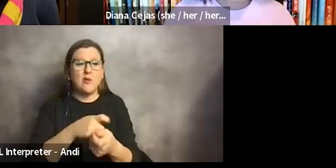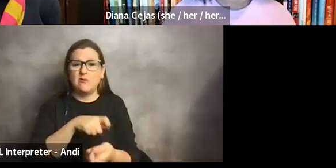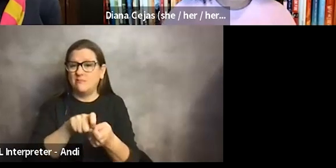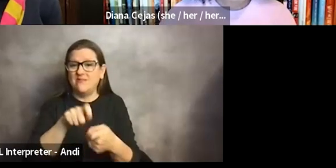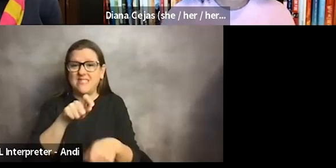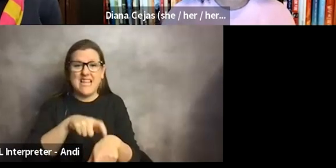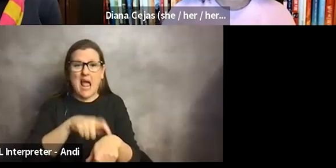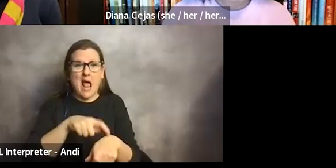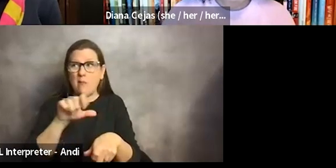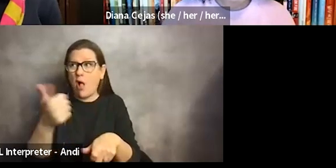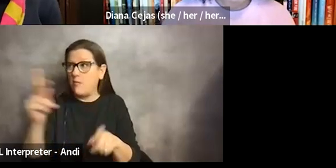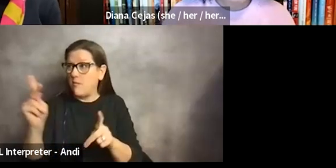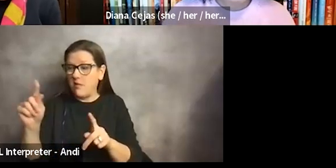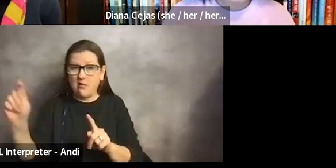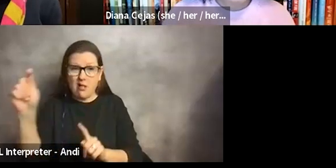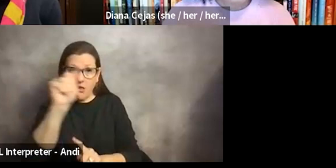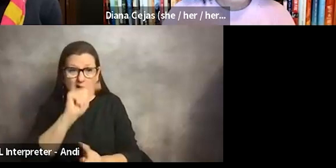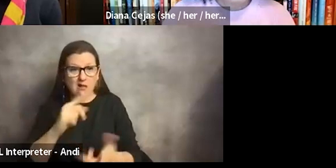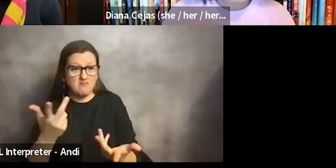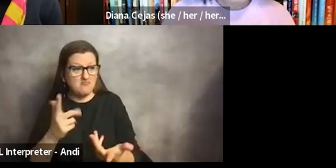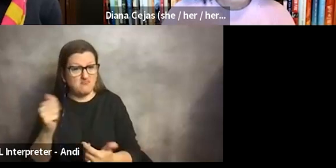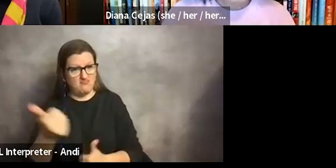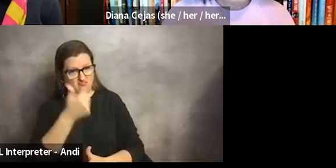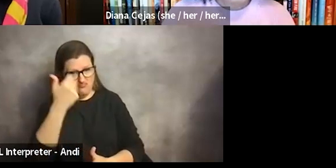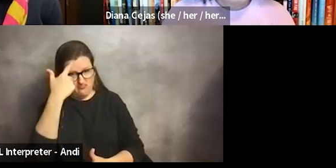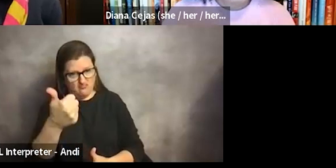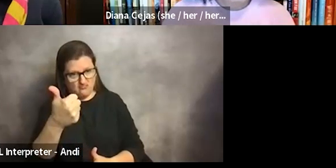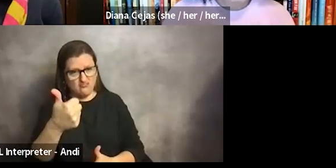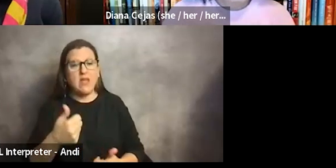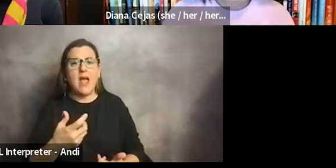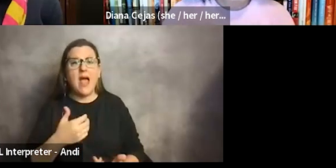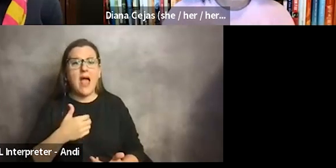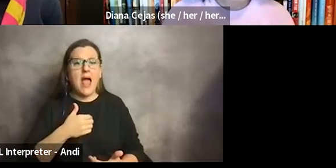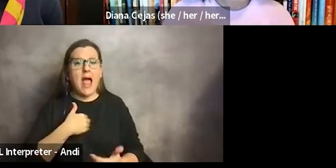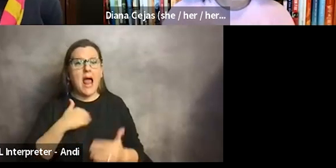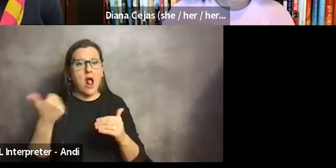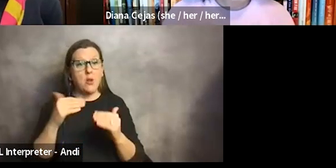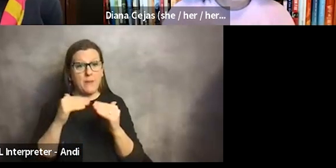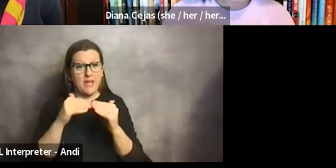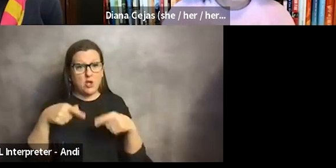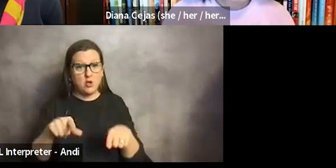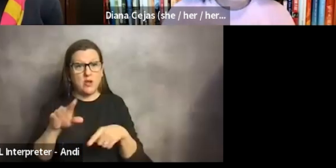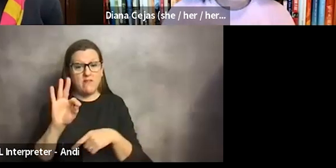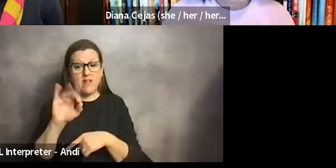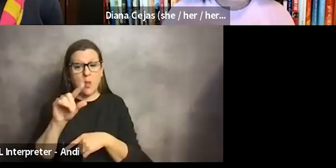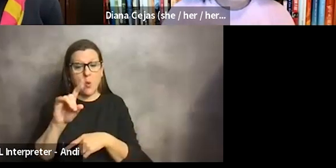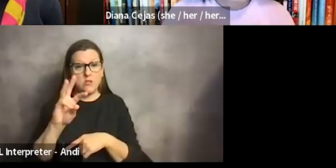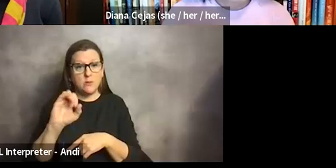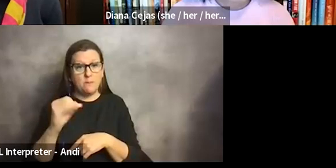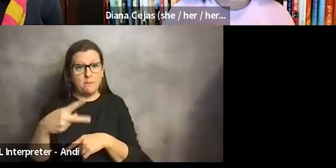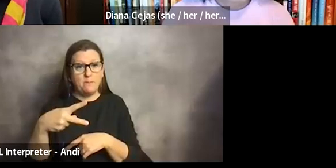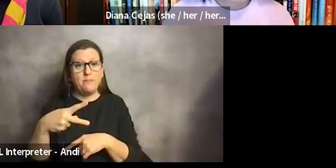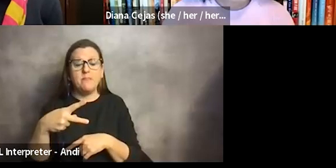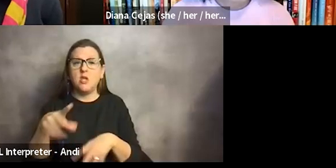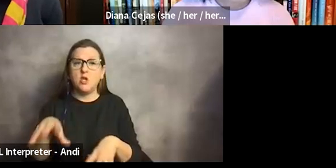And I'll just add one other thing that I actually had a peer in fellowship who ended up taking, I mean, a tremendous